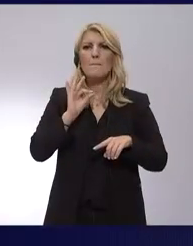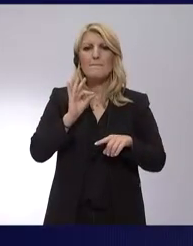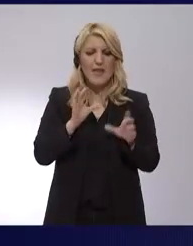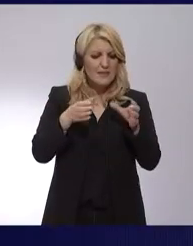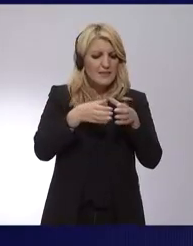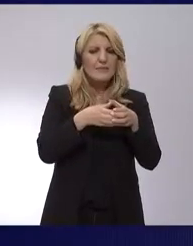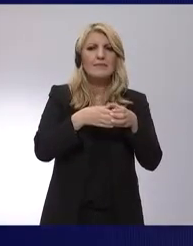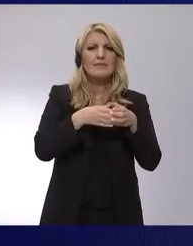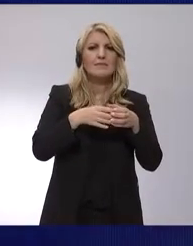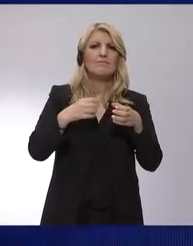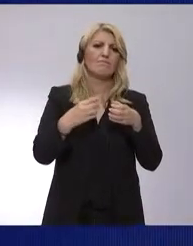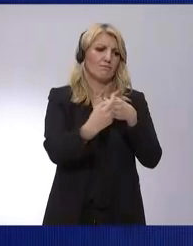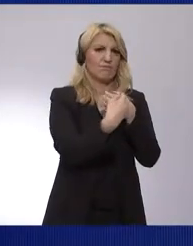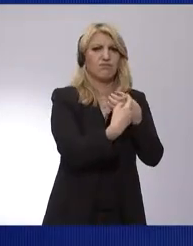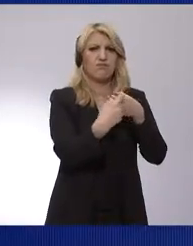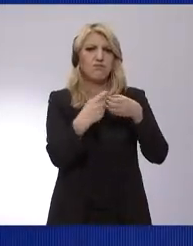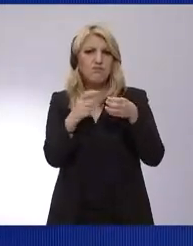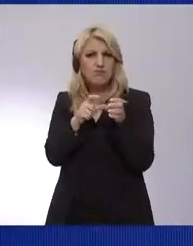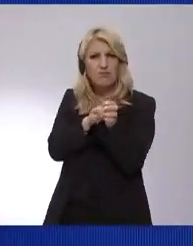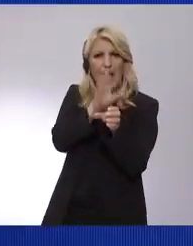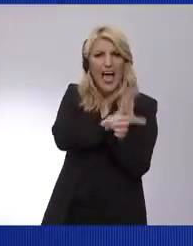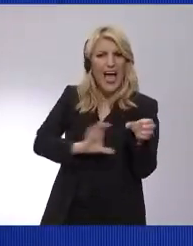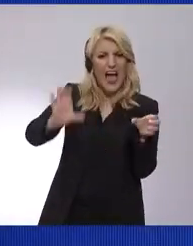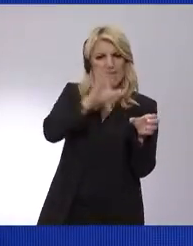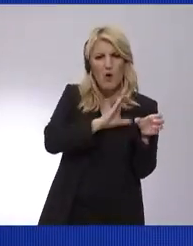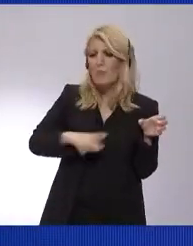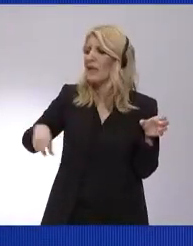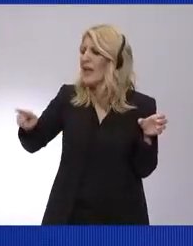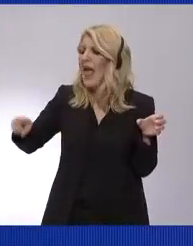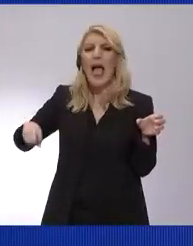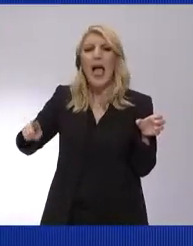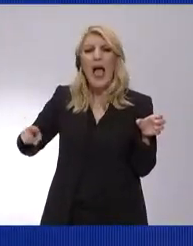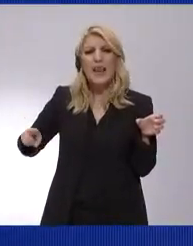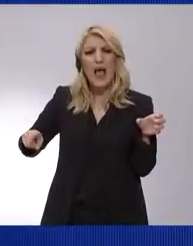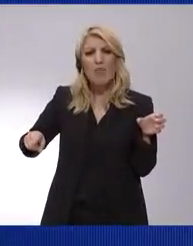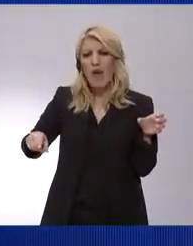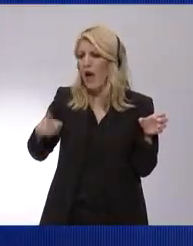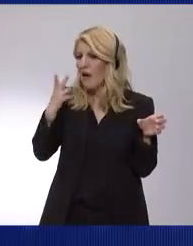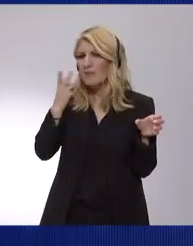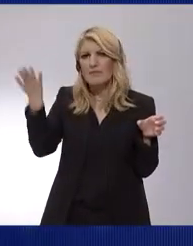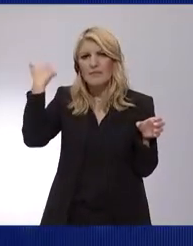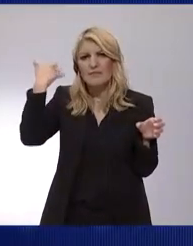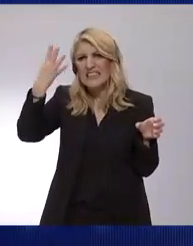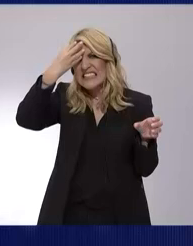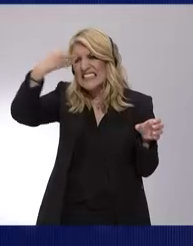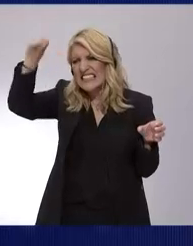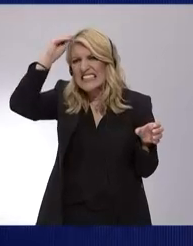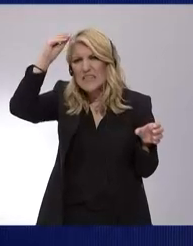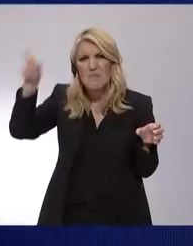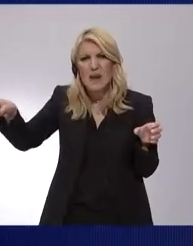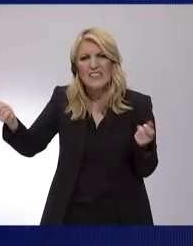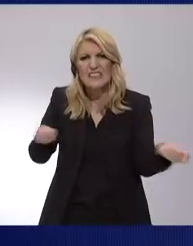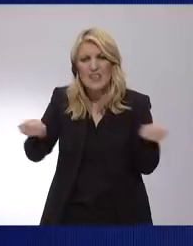country and turned it into Europe's fastest growing economy. My country, dear friends,